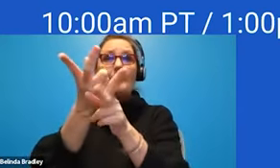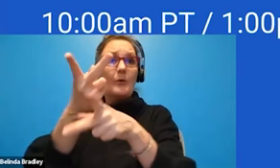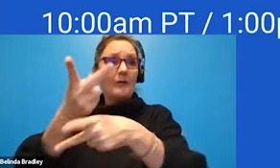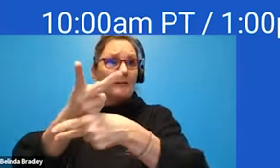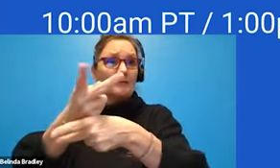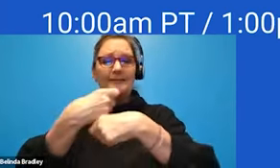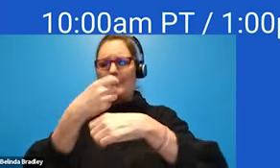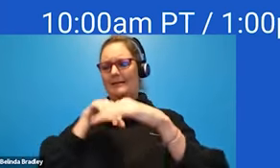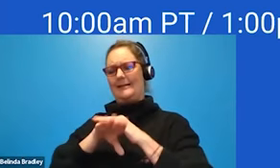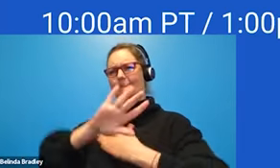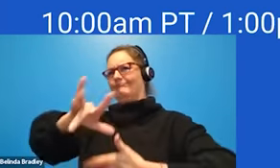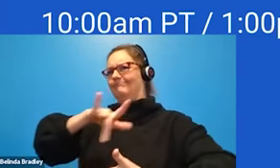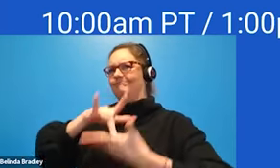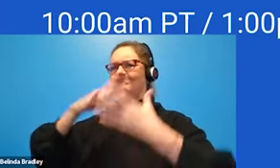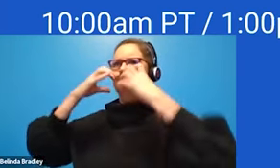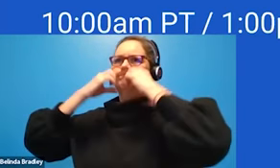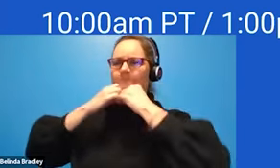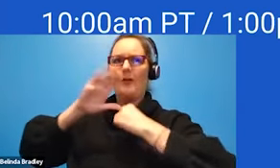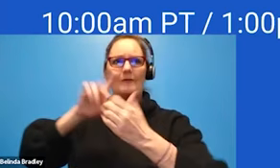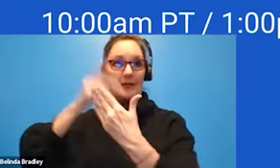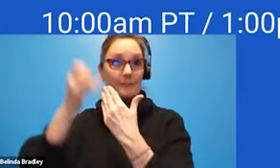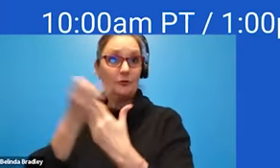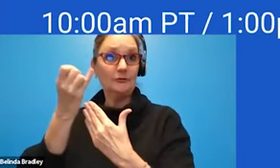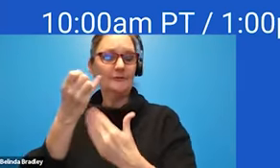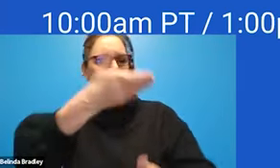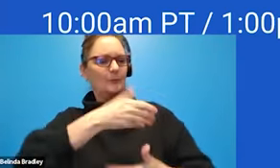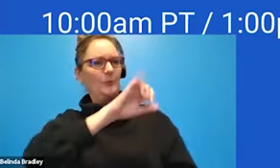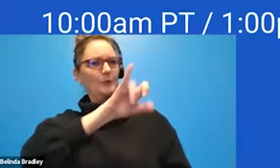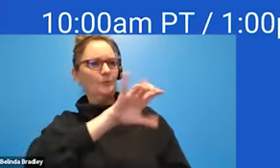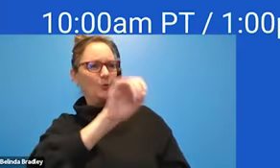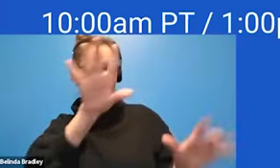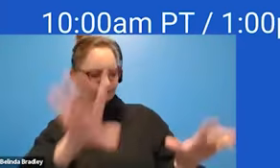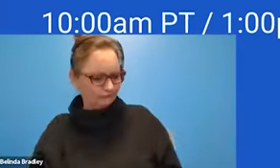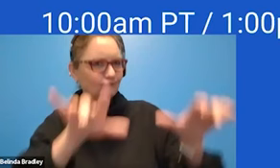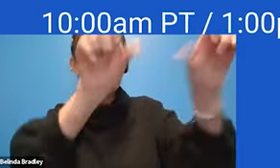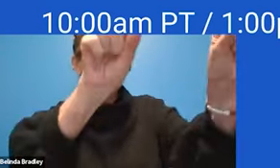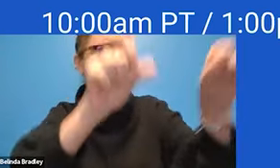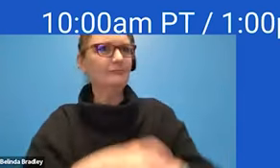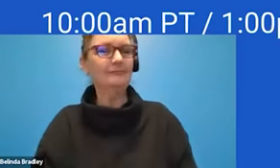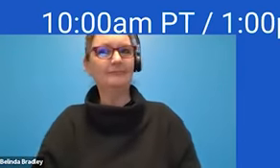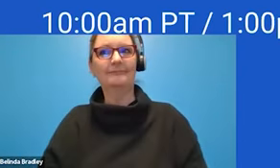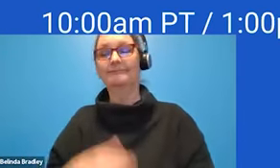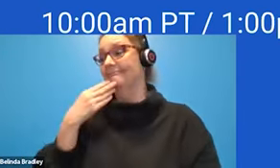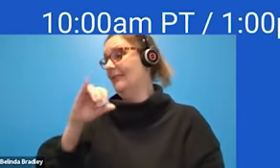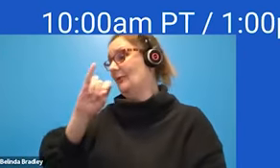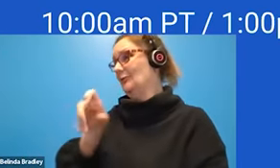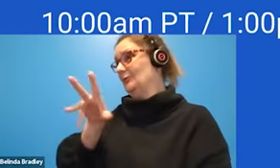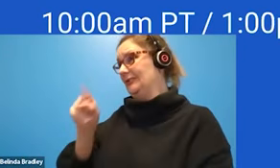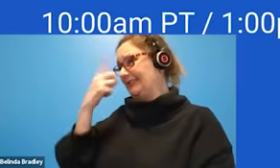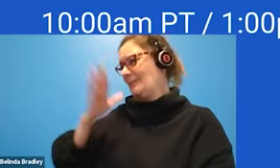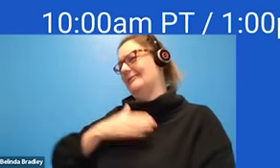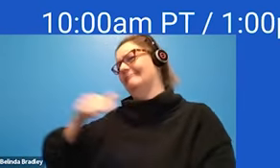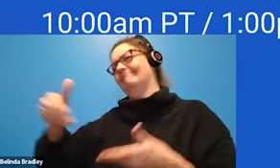core value of their project. Welcome, Joe, and take it away. Joe Thank you, Jillian, for that lovely introduction.